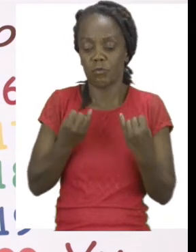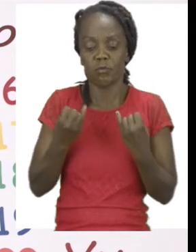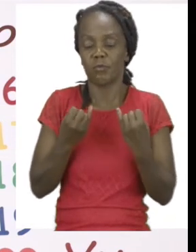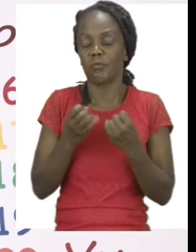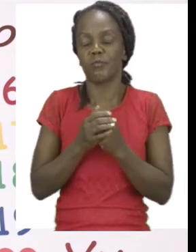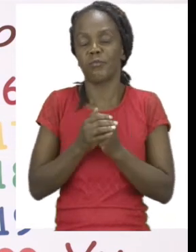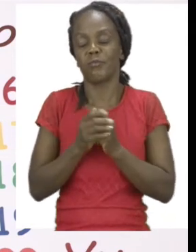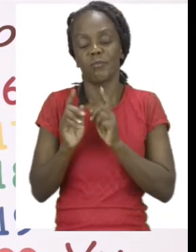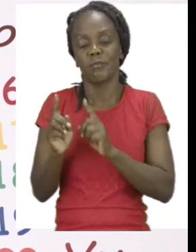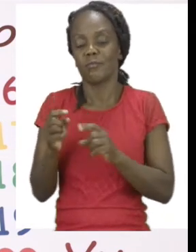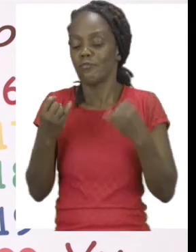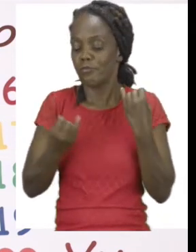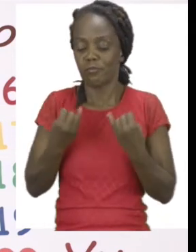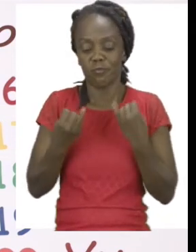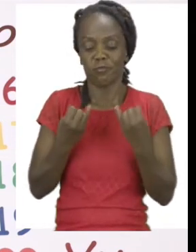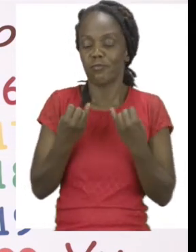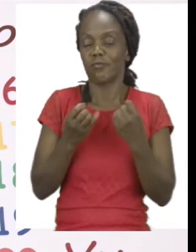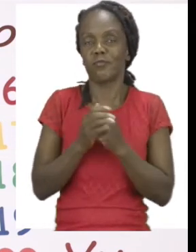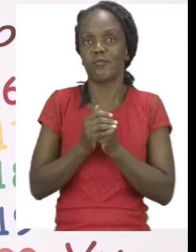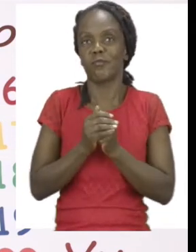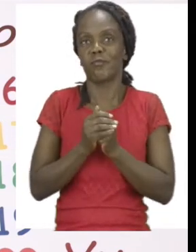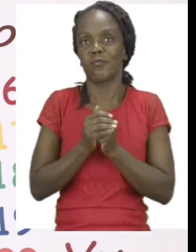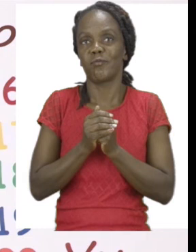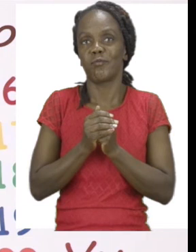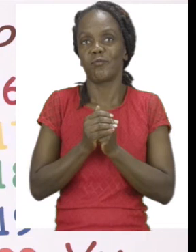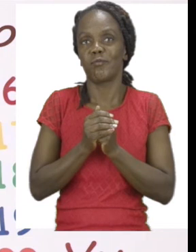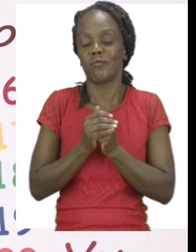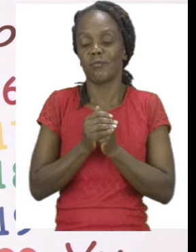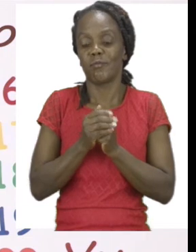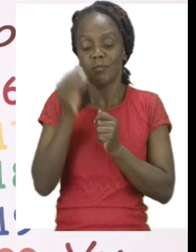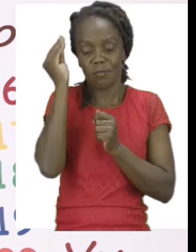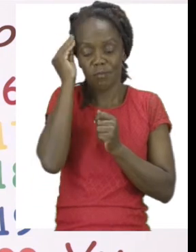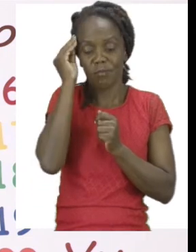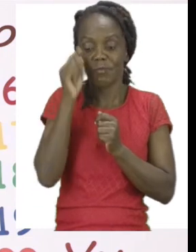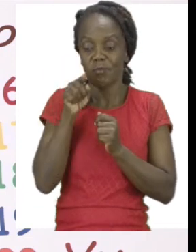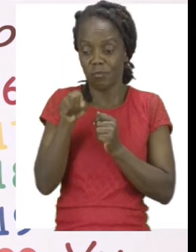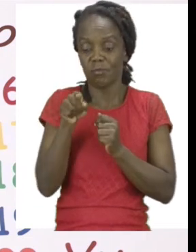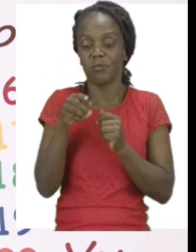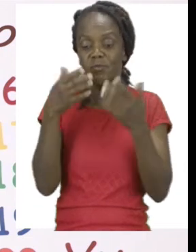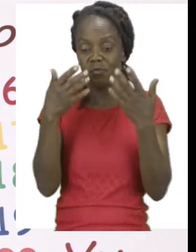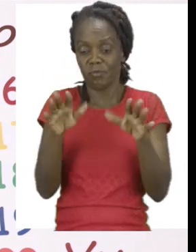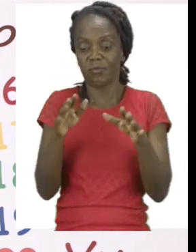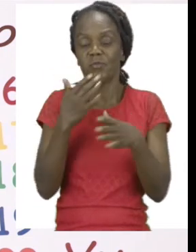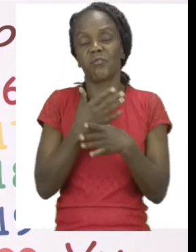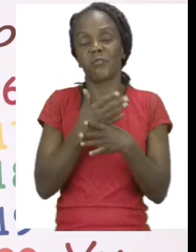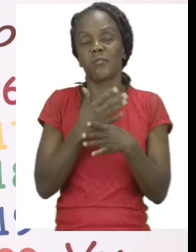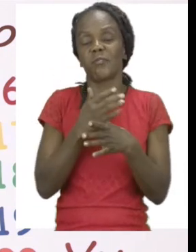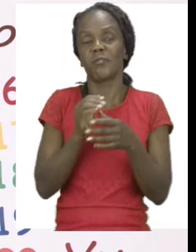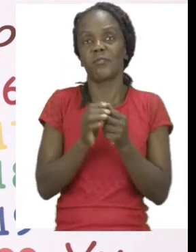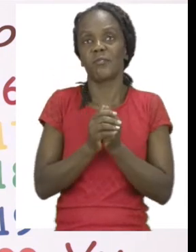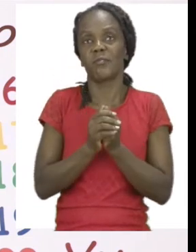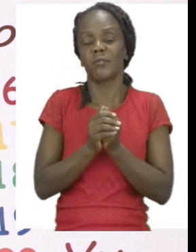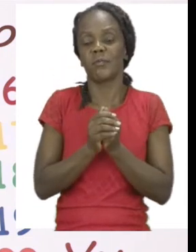I had fun with you, and I know that you finished your work. But remember, if you didn't manage